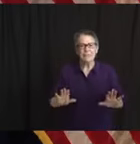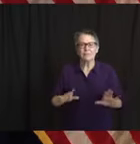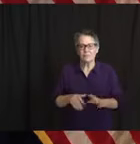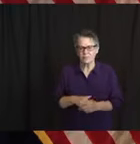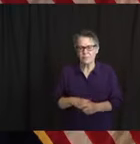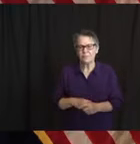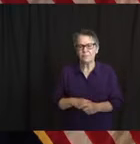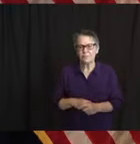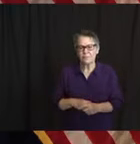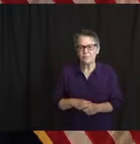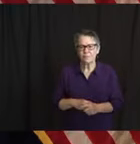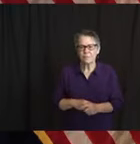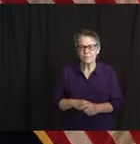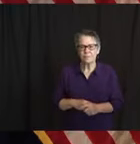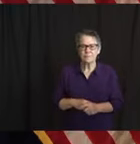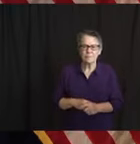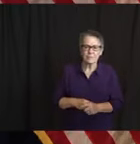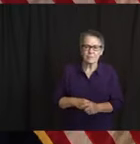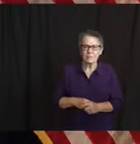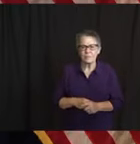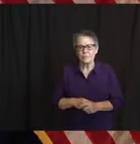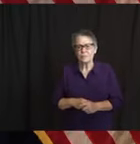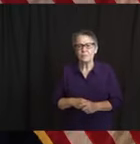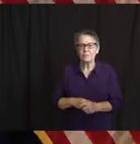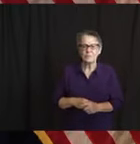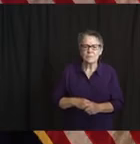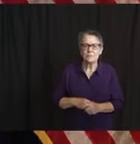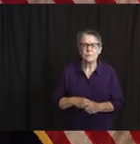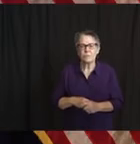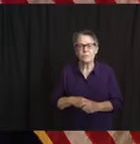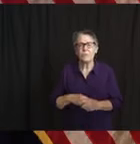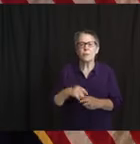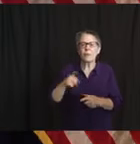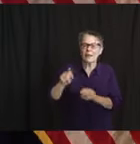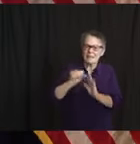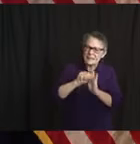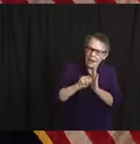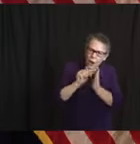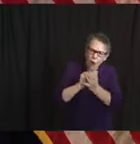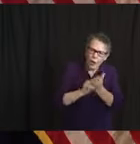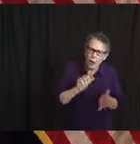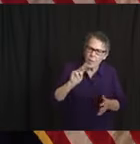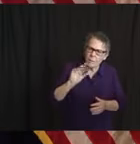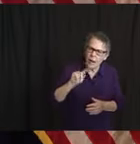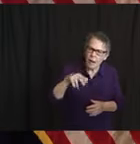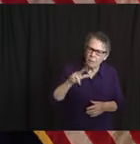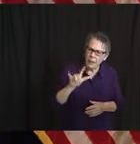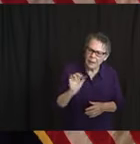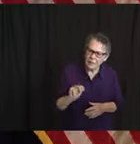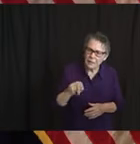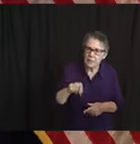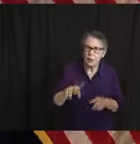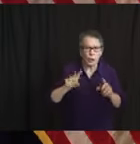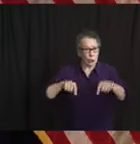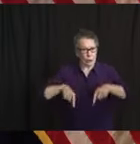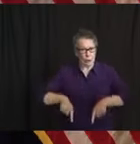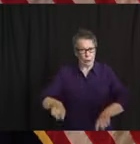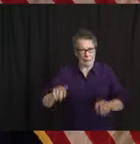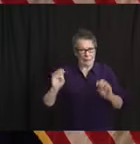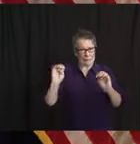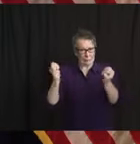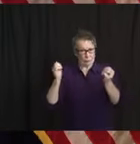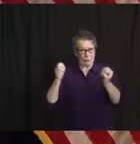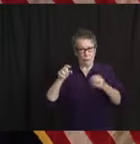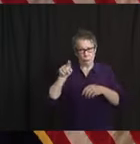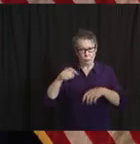Governor, state laws give you broad power during emergencies, and you've exercised them. But would you characterize that you've gone too far?